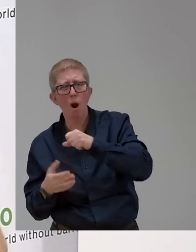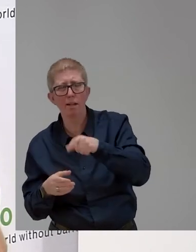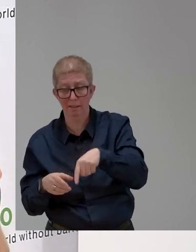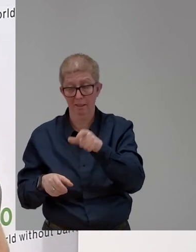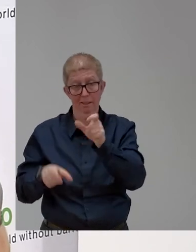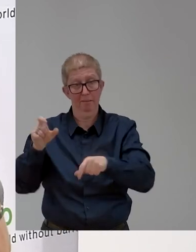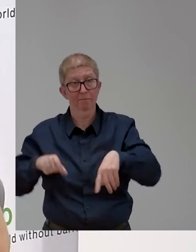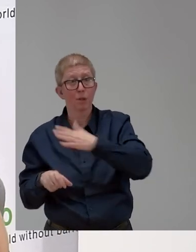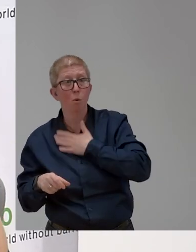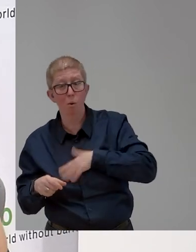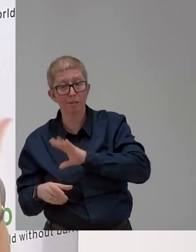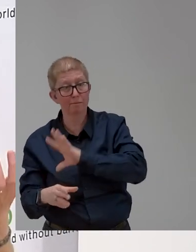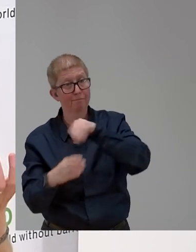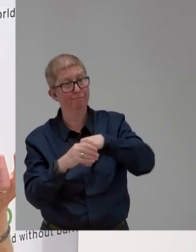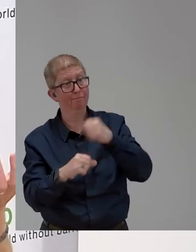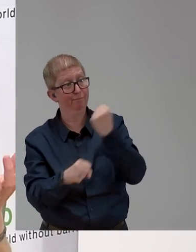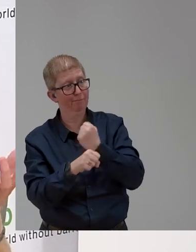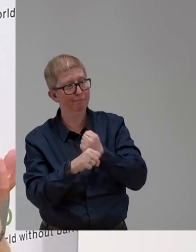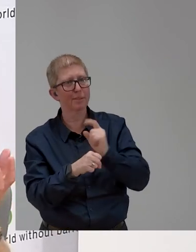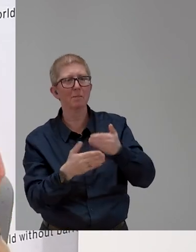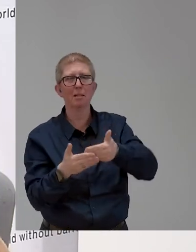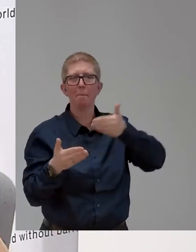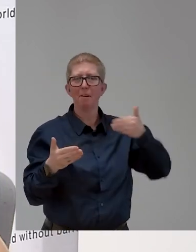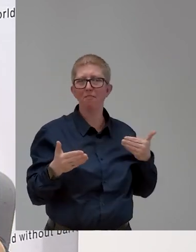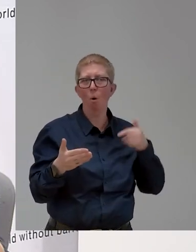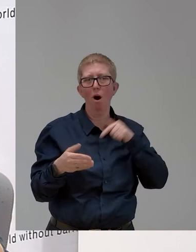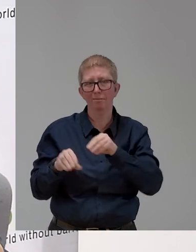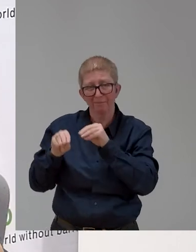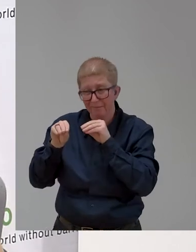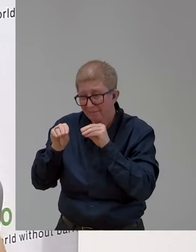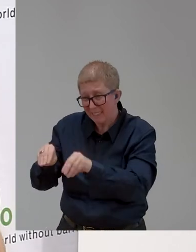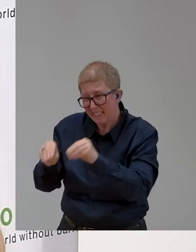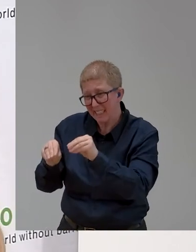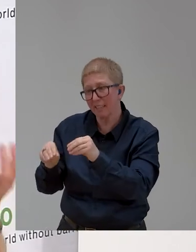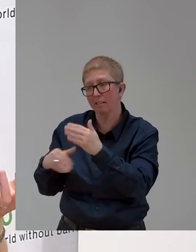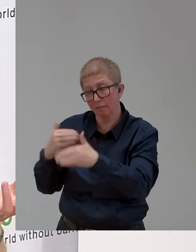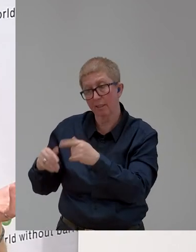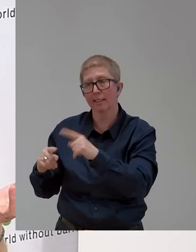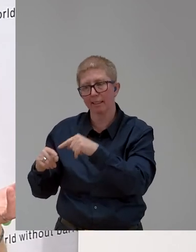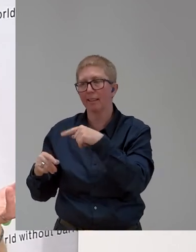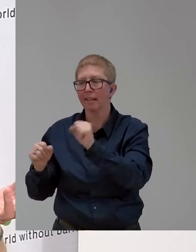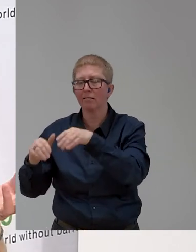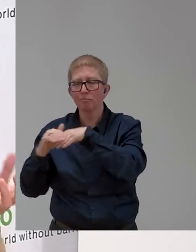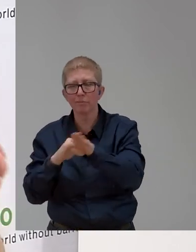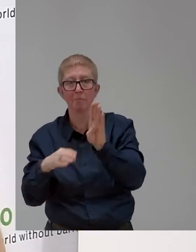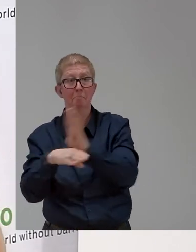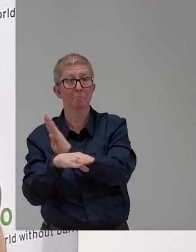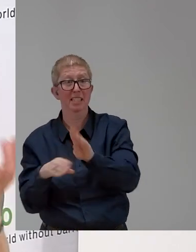business really get a good and sound sort of business approach. And then again, they need to have some seed